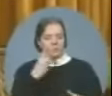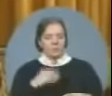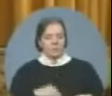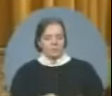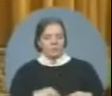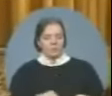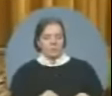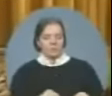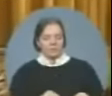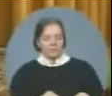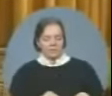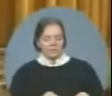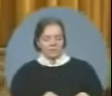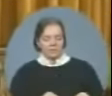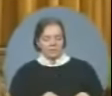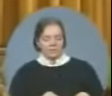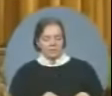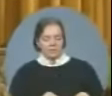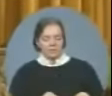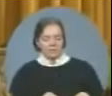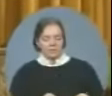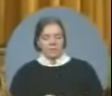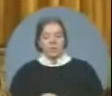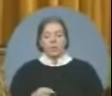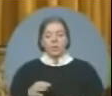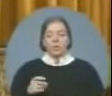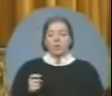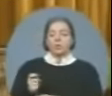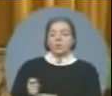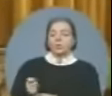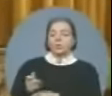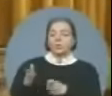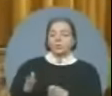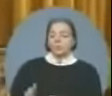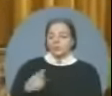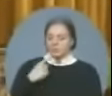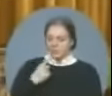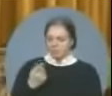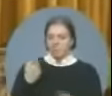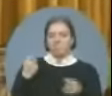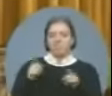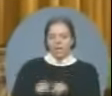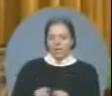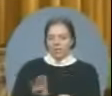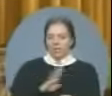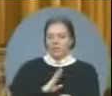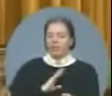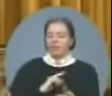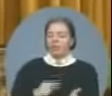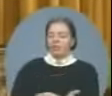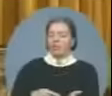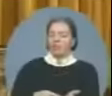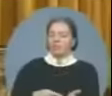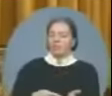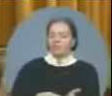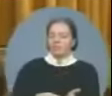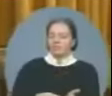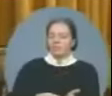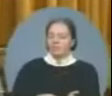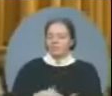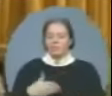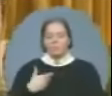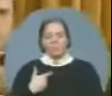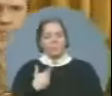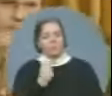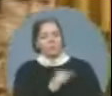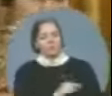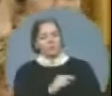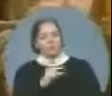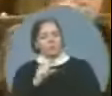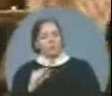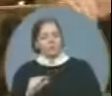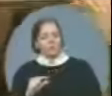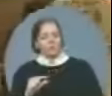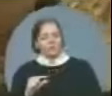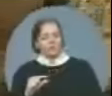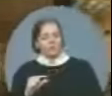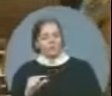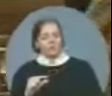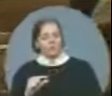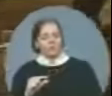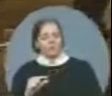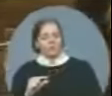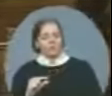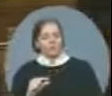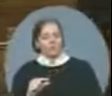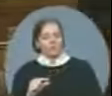exist and ordered the Conservatives to pay up. Why does this government feel it can buy anyone who gets in its way? The Honourable